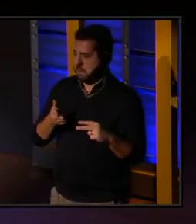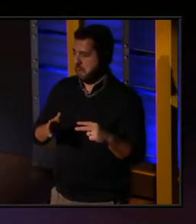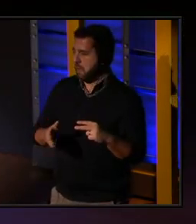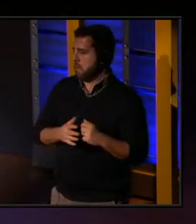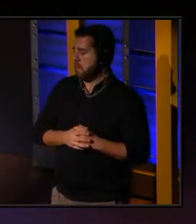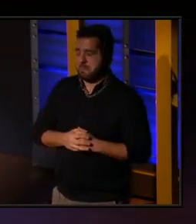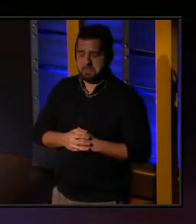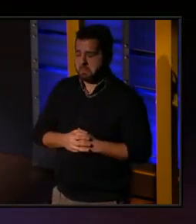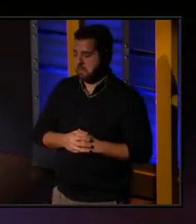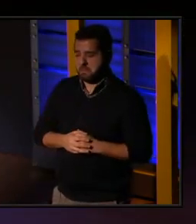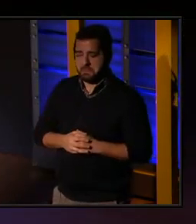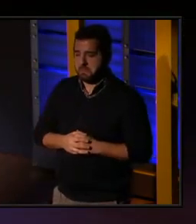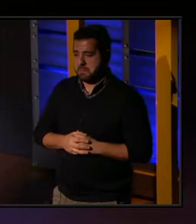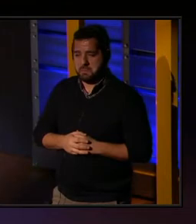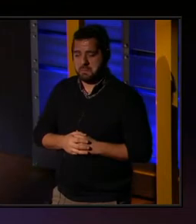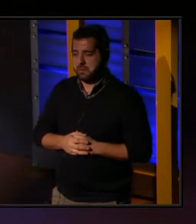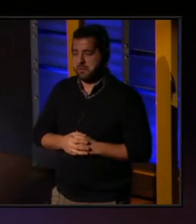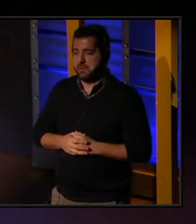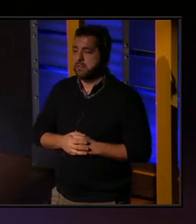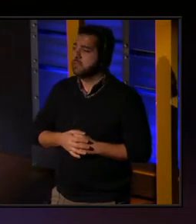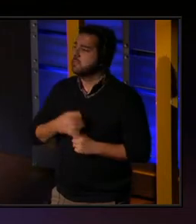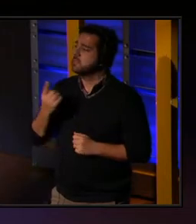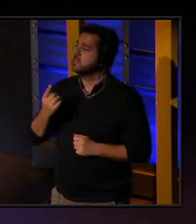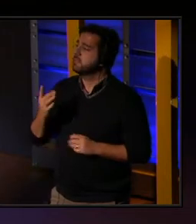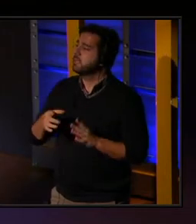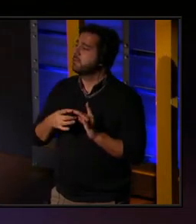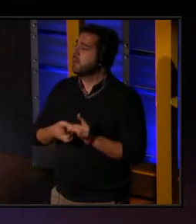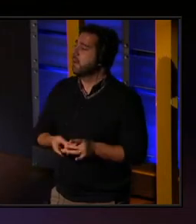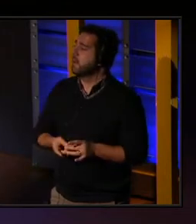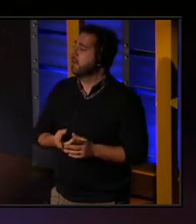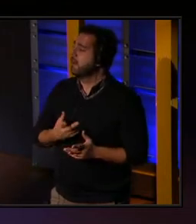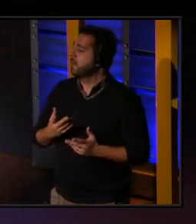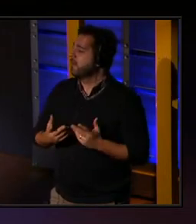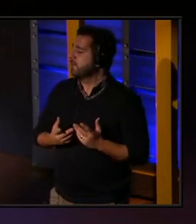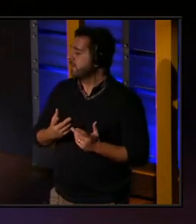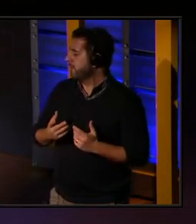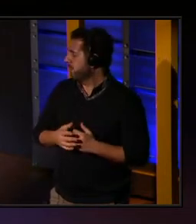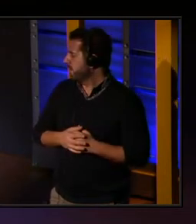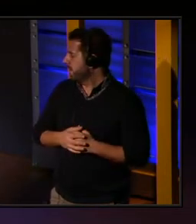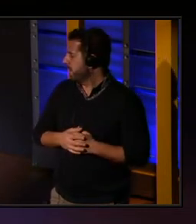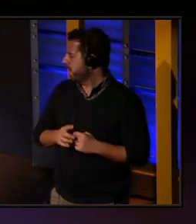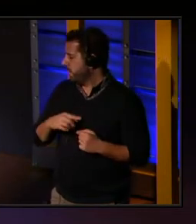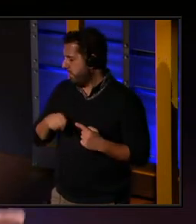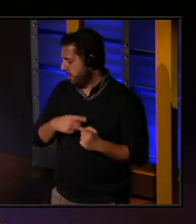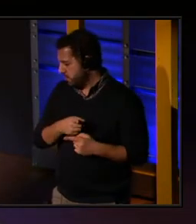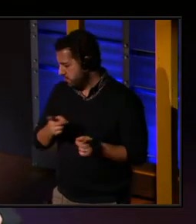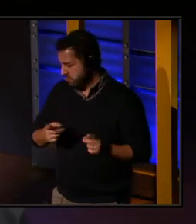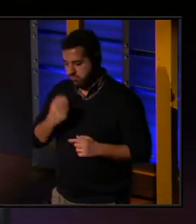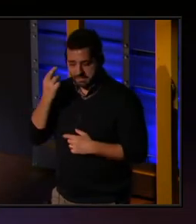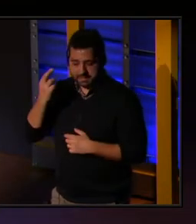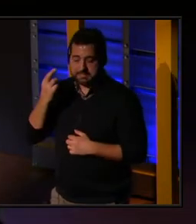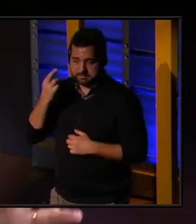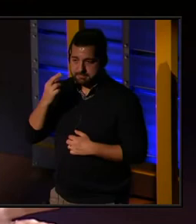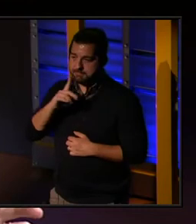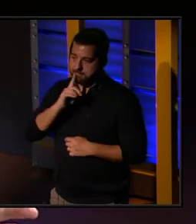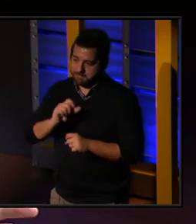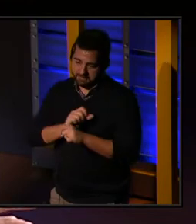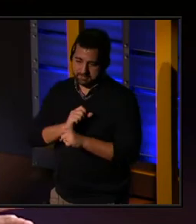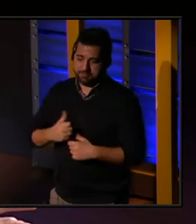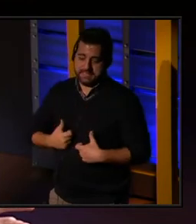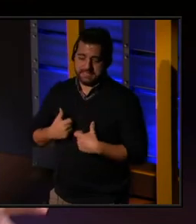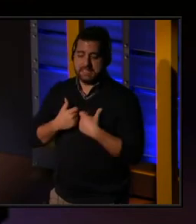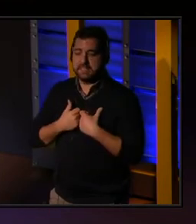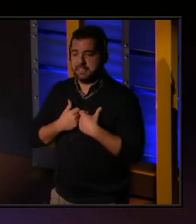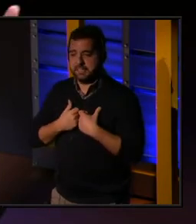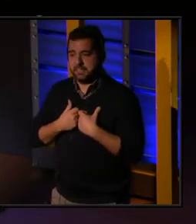I think there's something about, you know, when you realize that it does exist and that you're part of